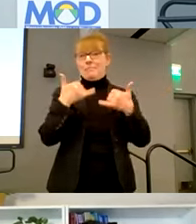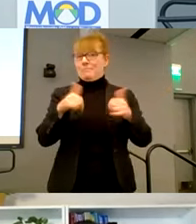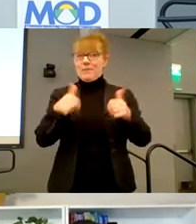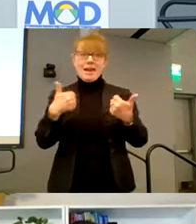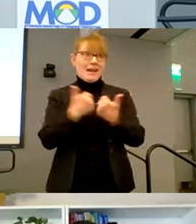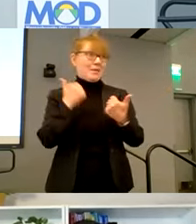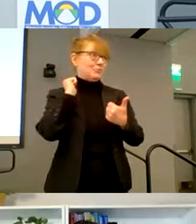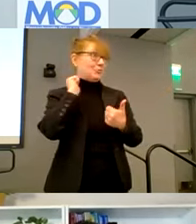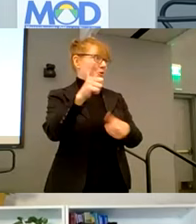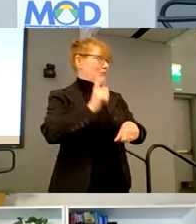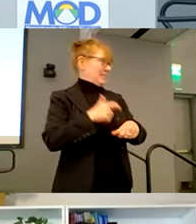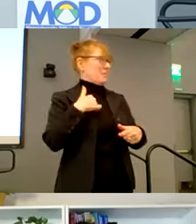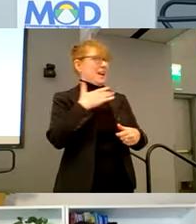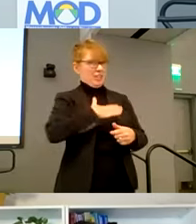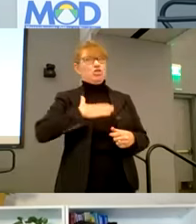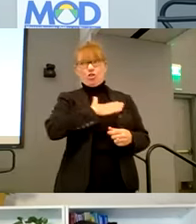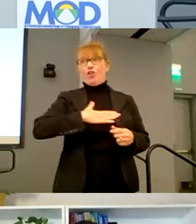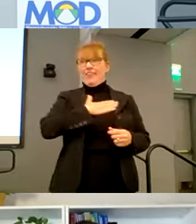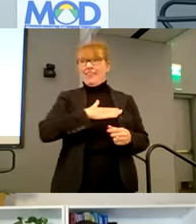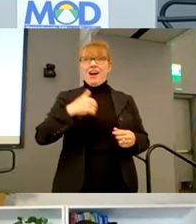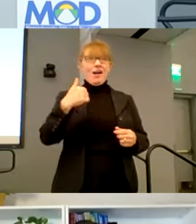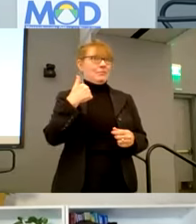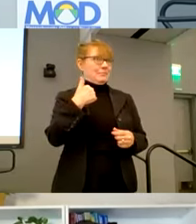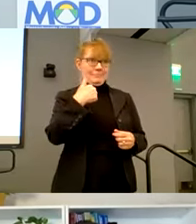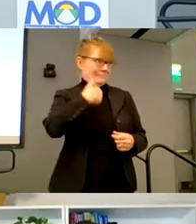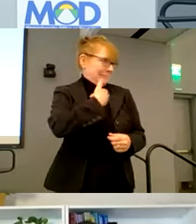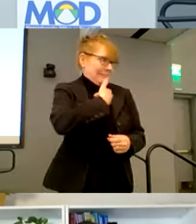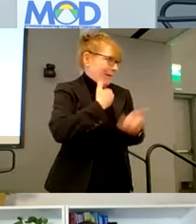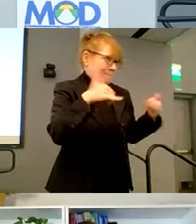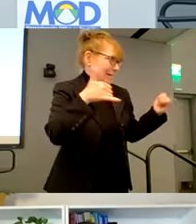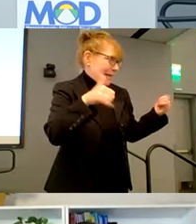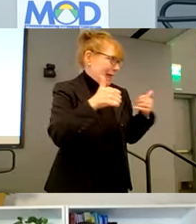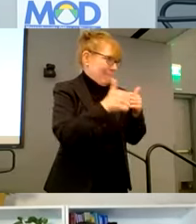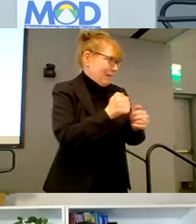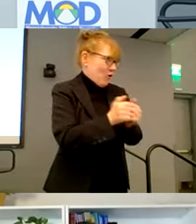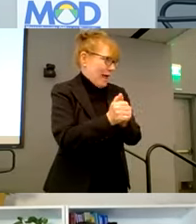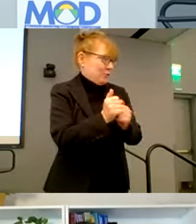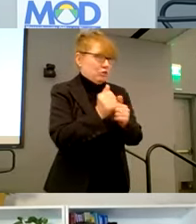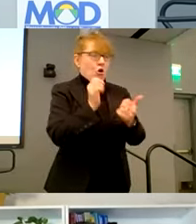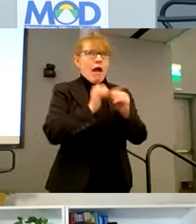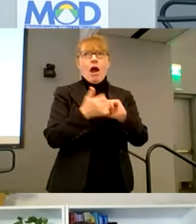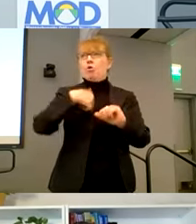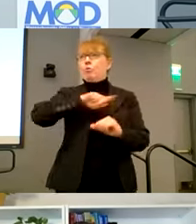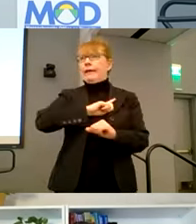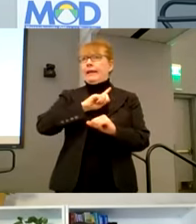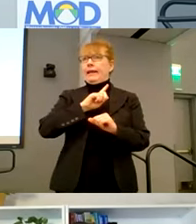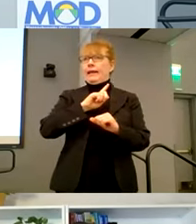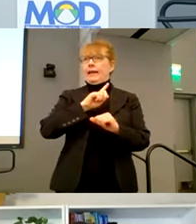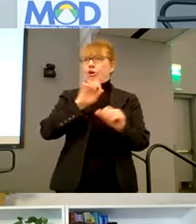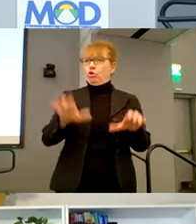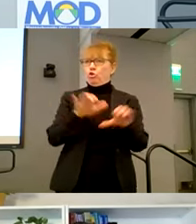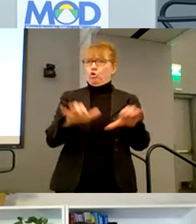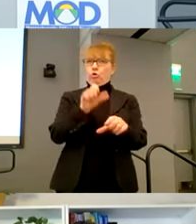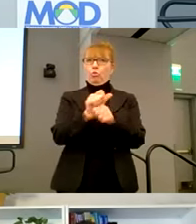Uh, so I really enjoy. I myself play video games. Um, and so how do we go about this work? Uh, it was mentioned